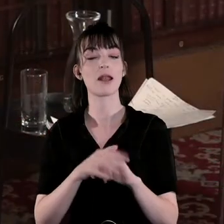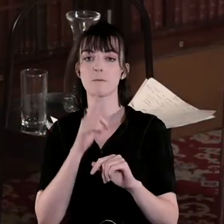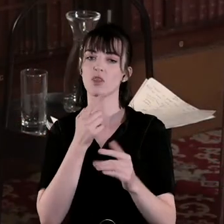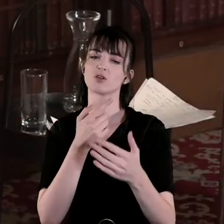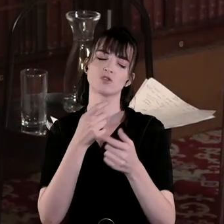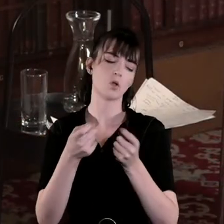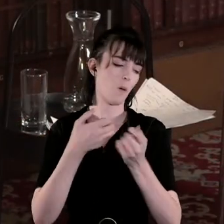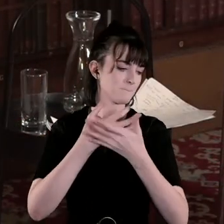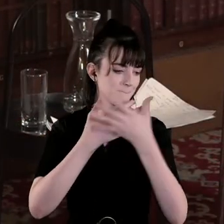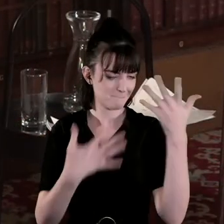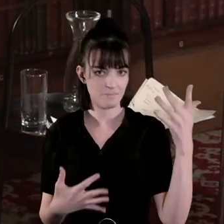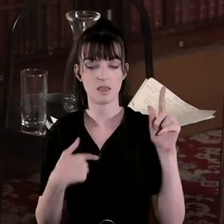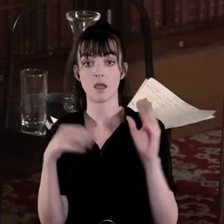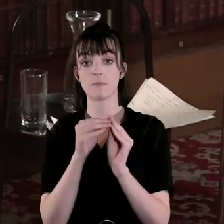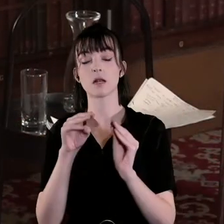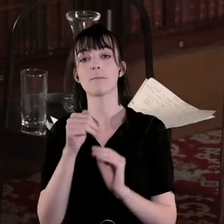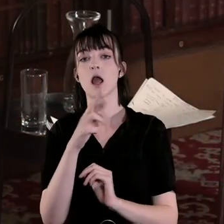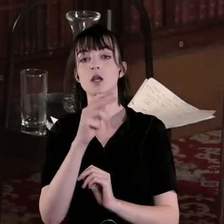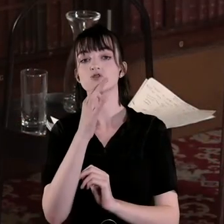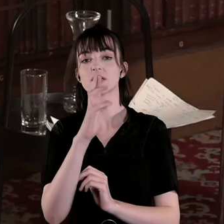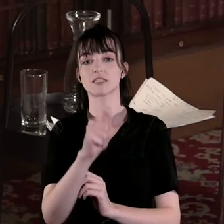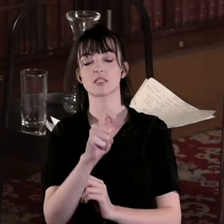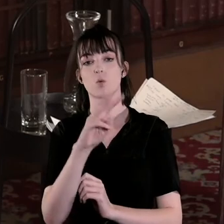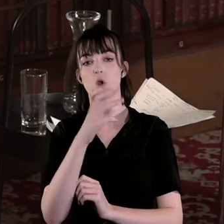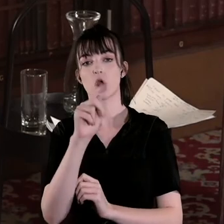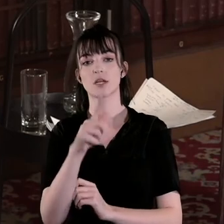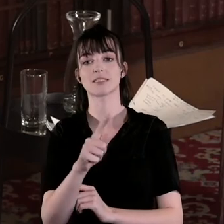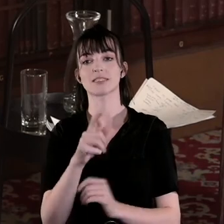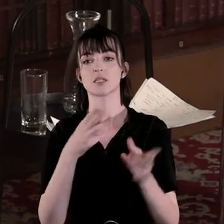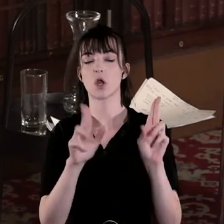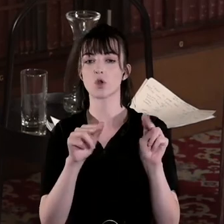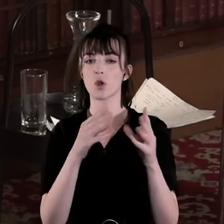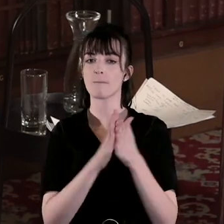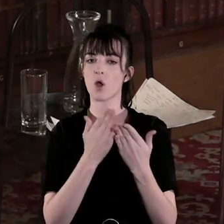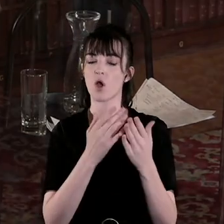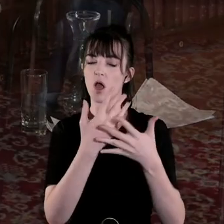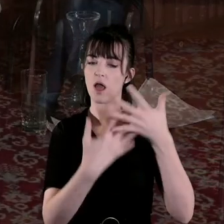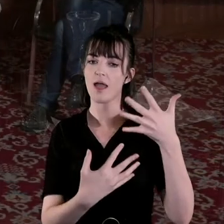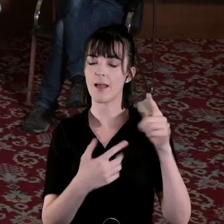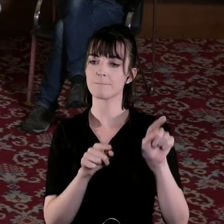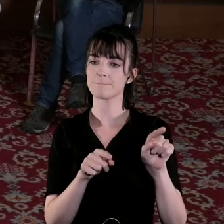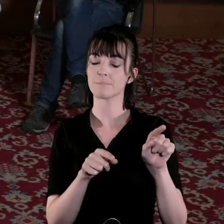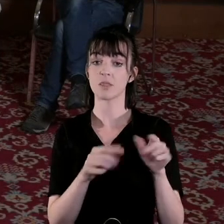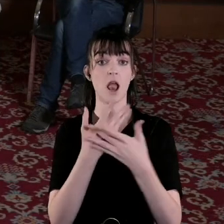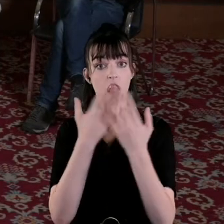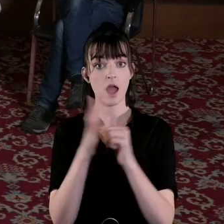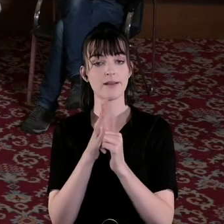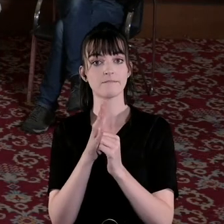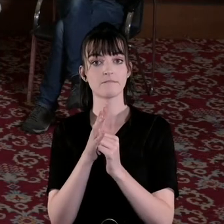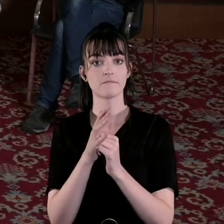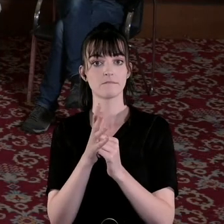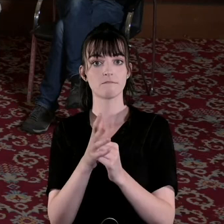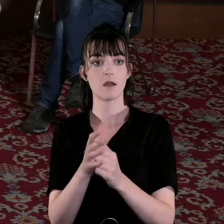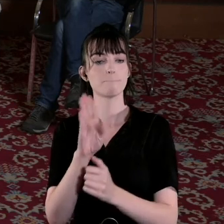many I mentioned Margaret Ward's new book there's a number and there's a lot of kind of you know biographies